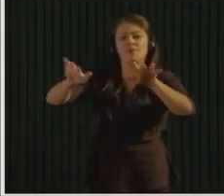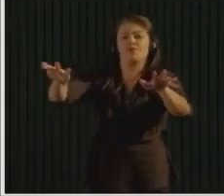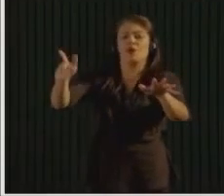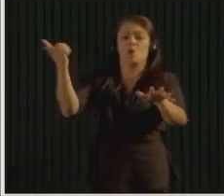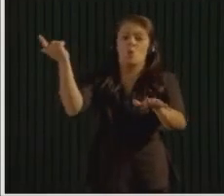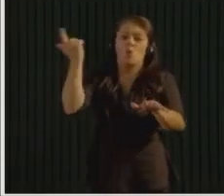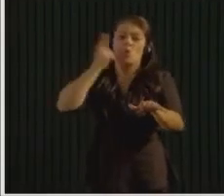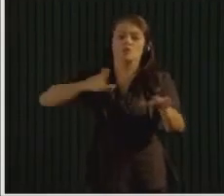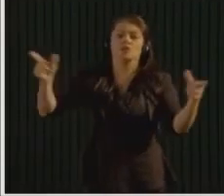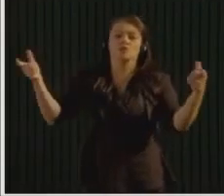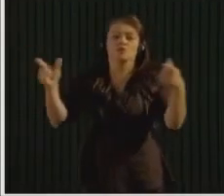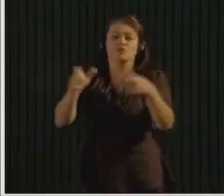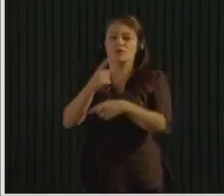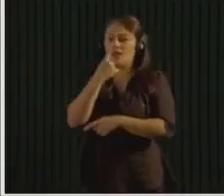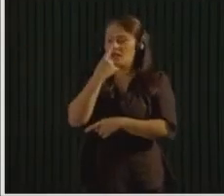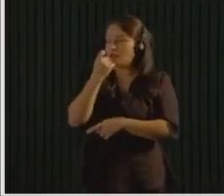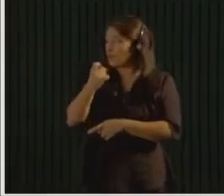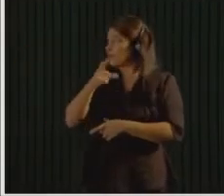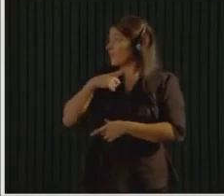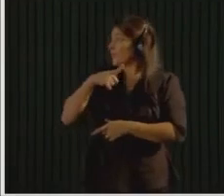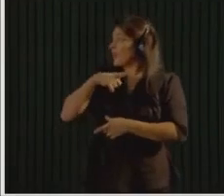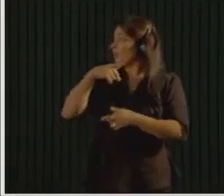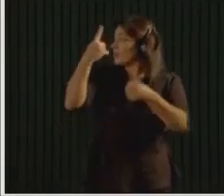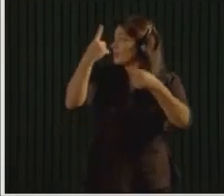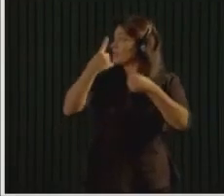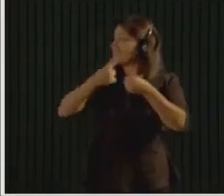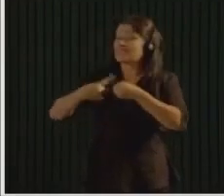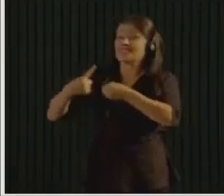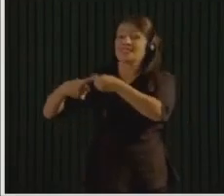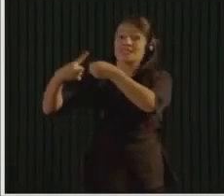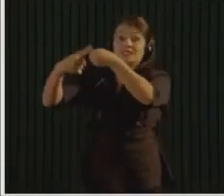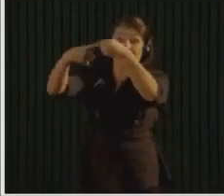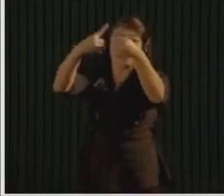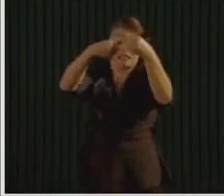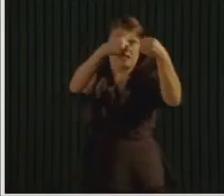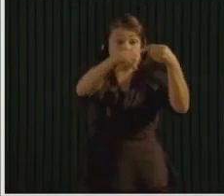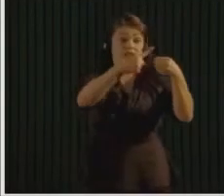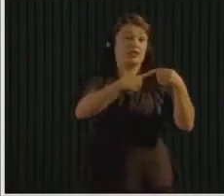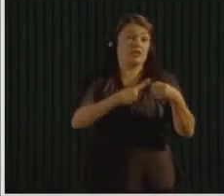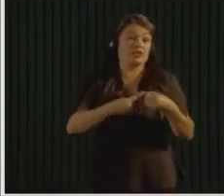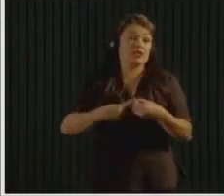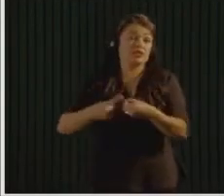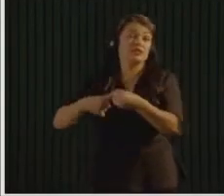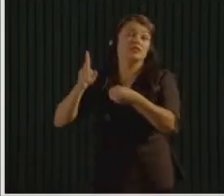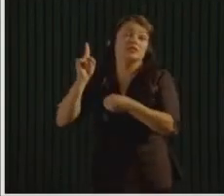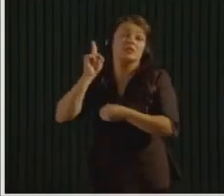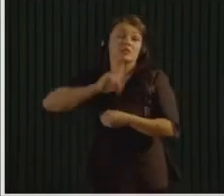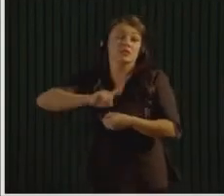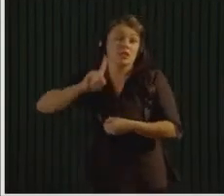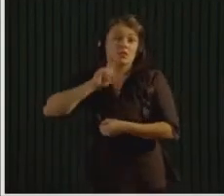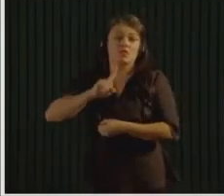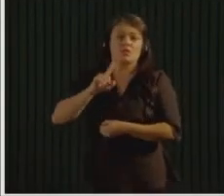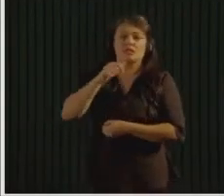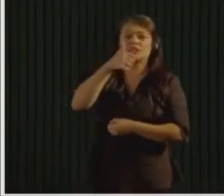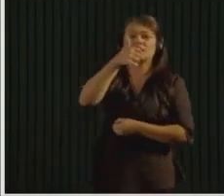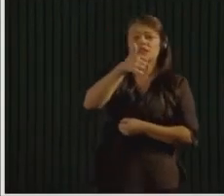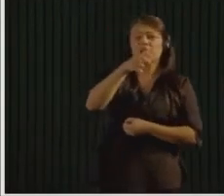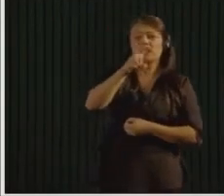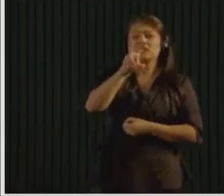There are about 100 to 150 that we have identified, and there are more every day.